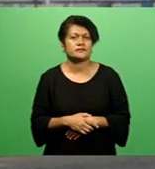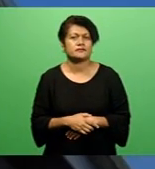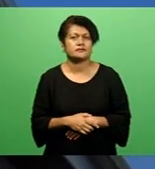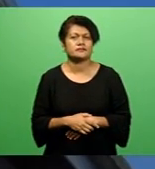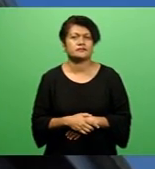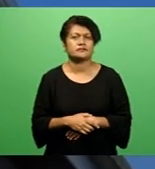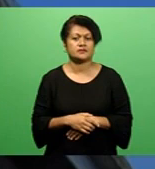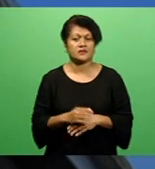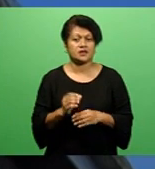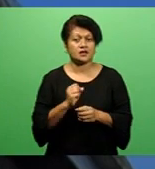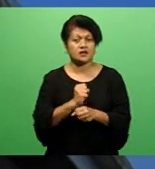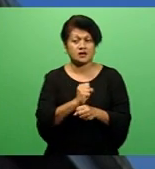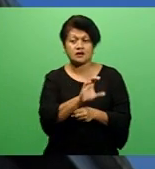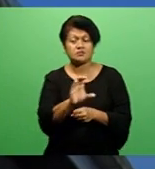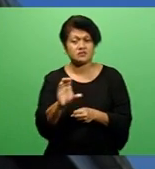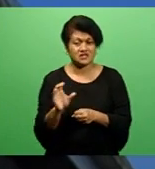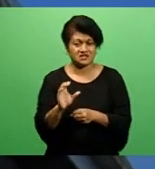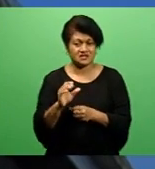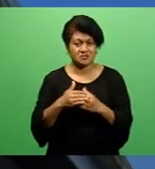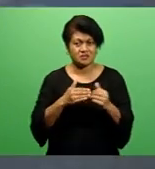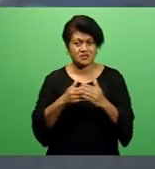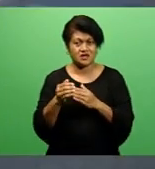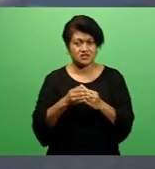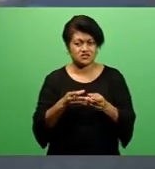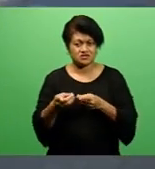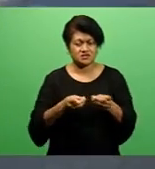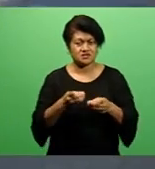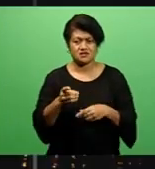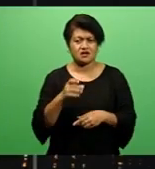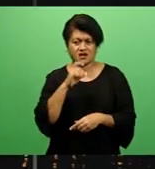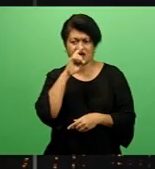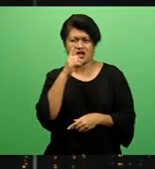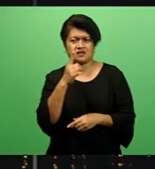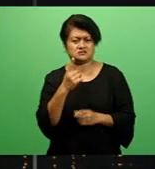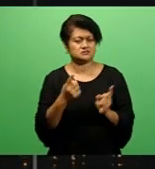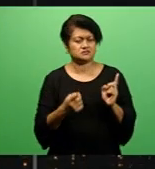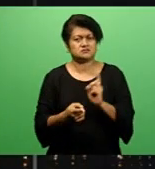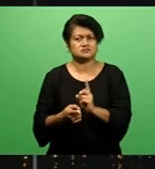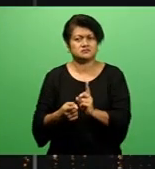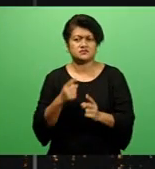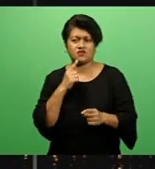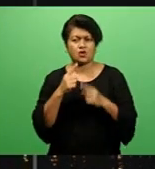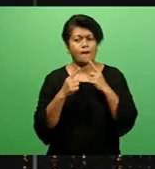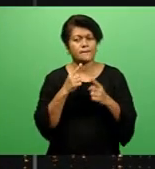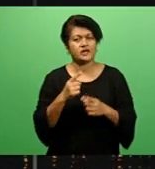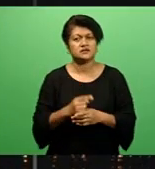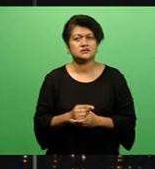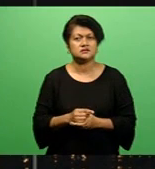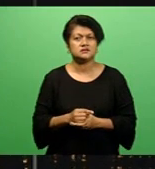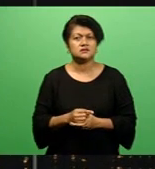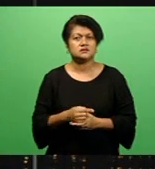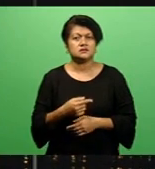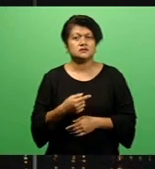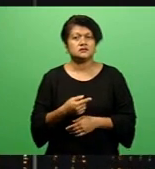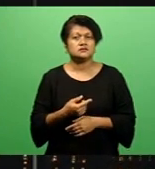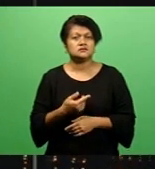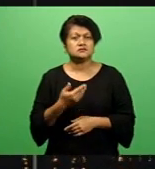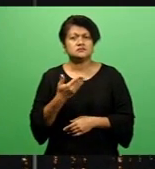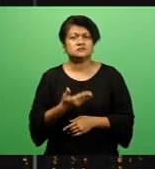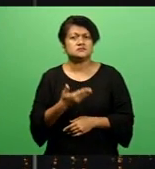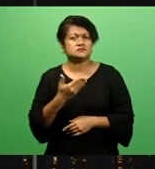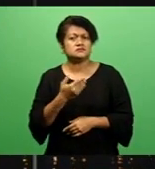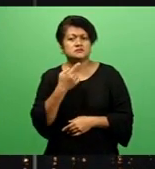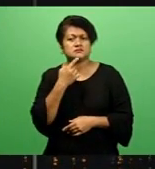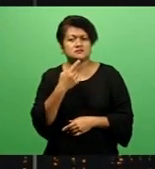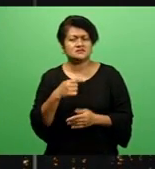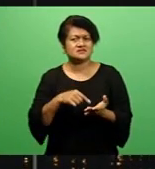Company Managing Director George Patel could not be reached for a comment. A former sales executive of Fiji Television Limited,